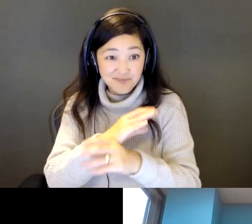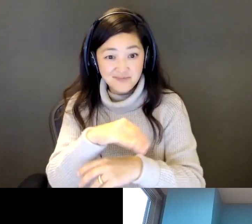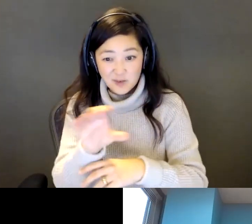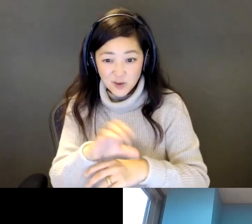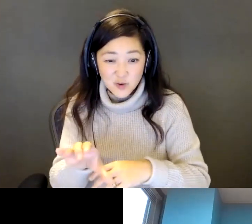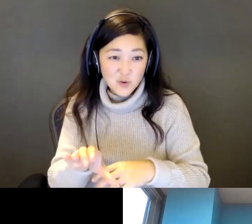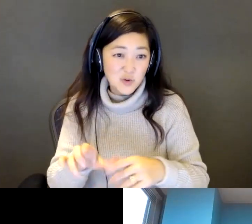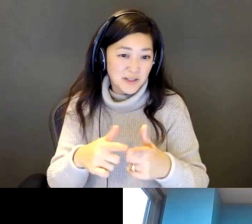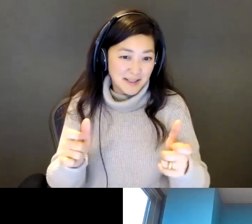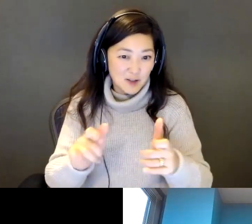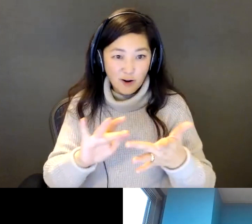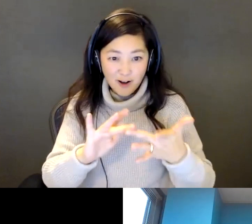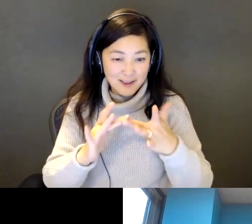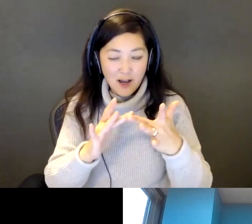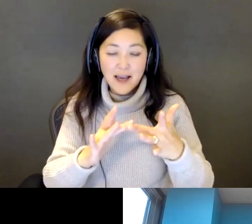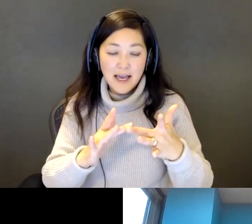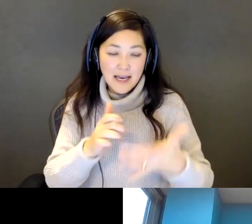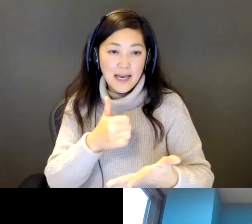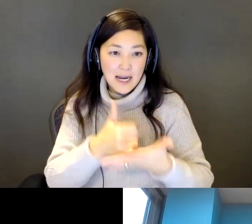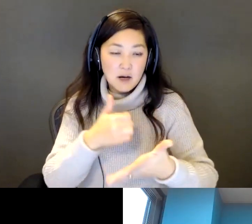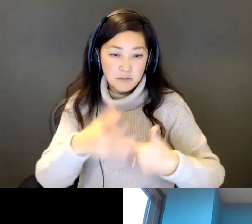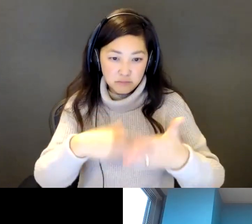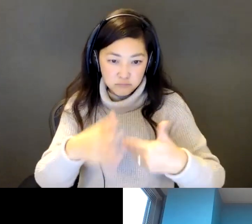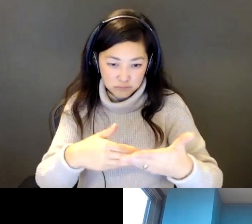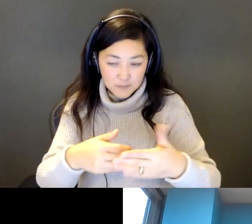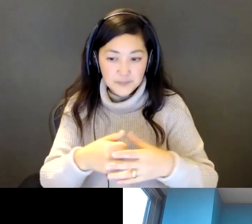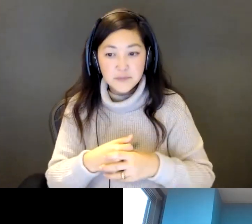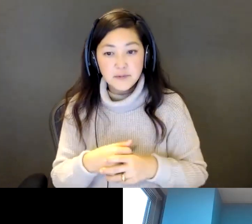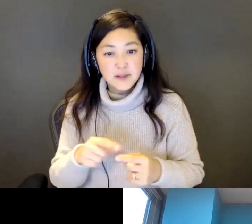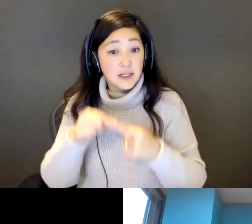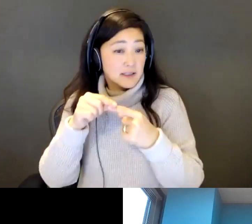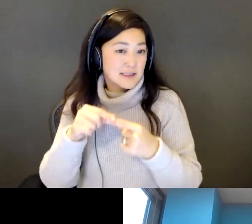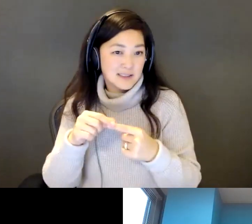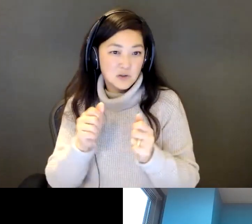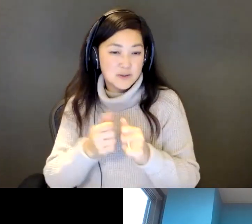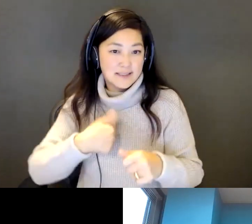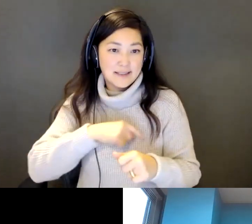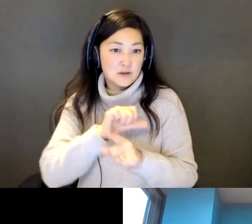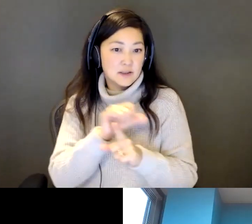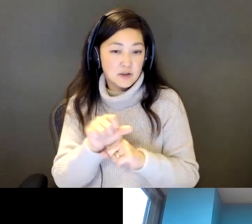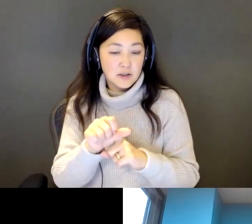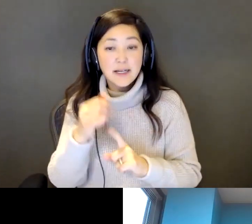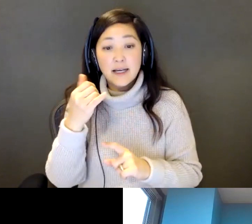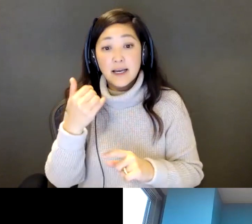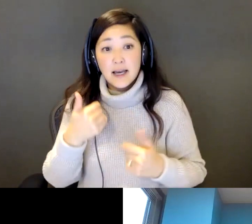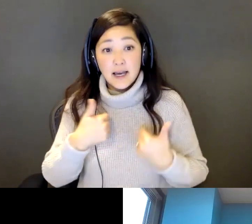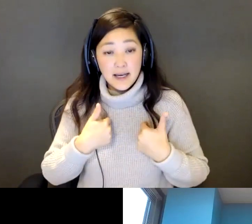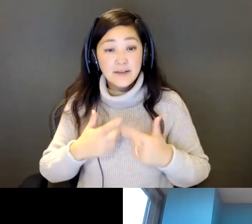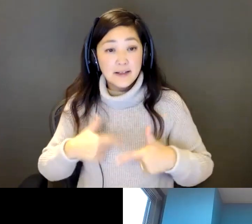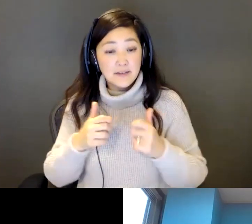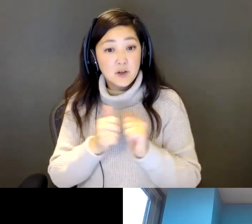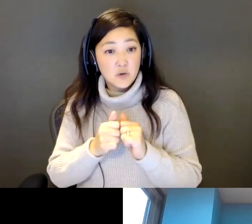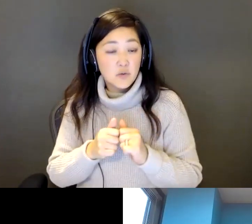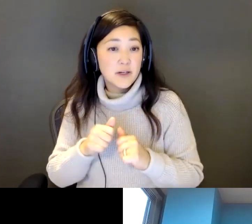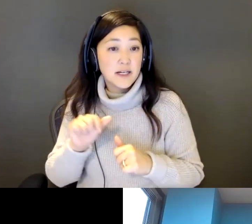helped facilitate this process, especially in our case living with a genetic condition means that a